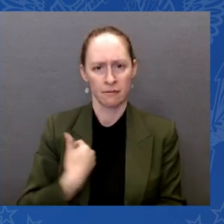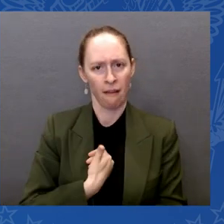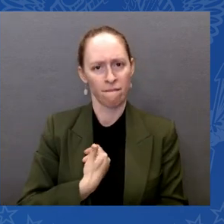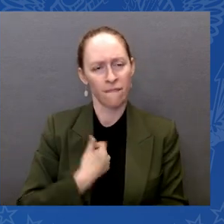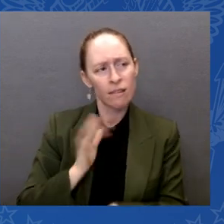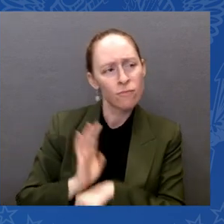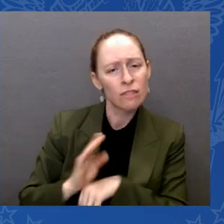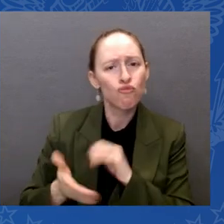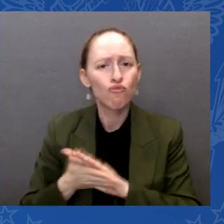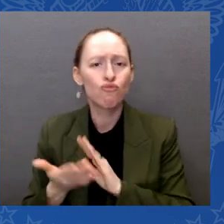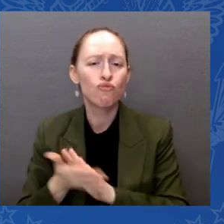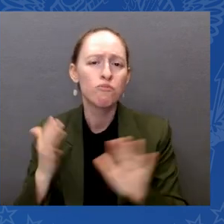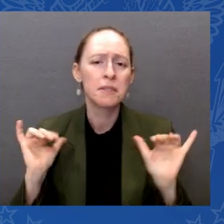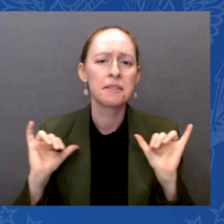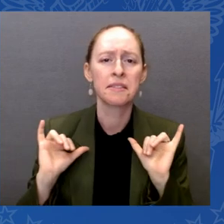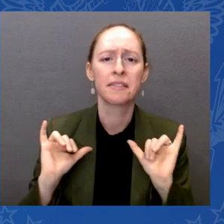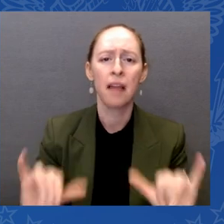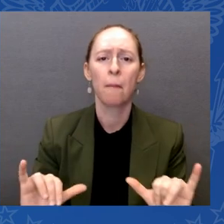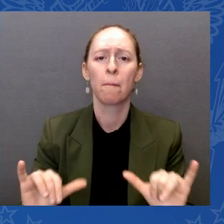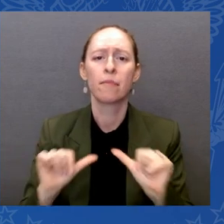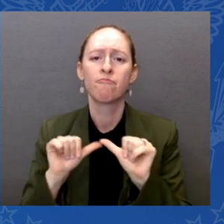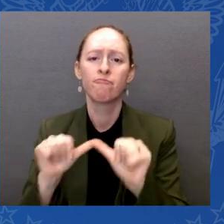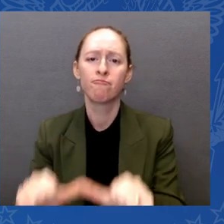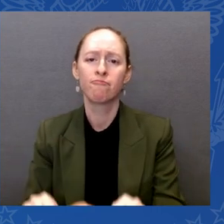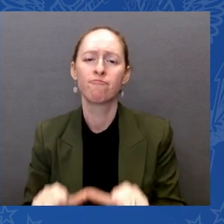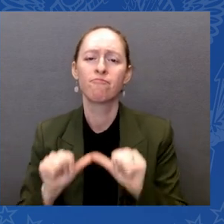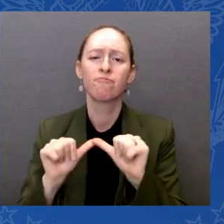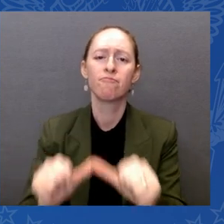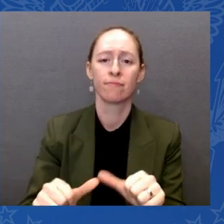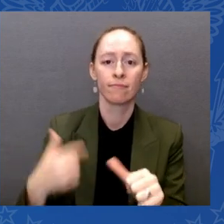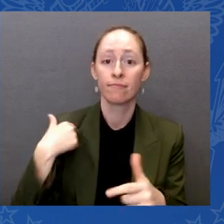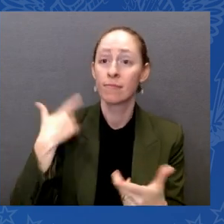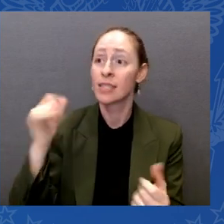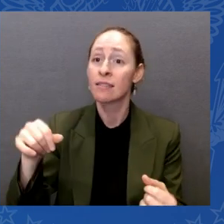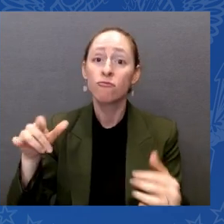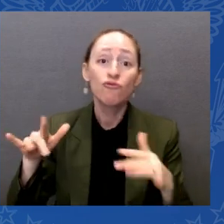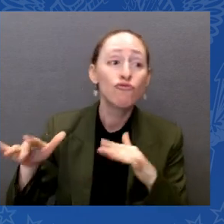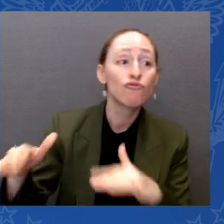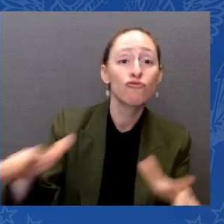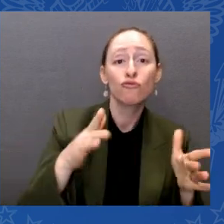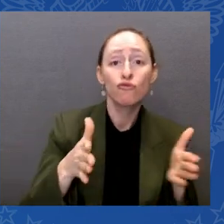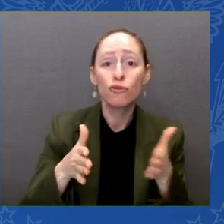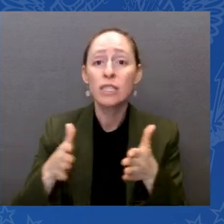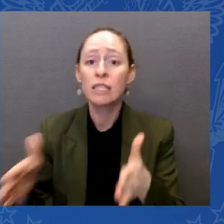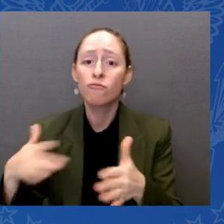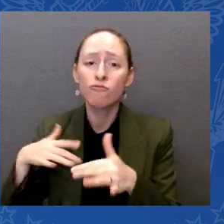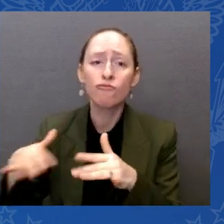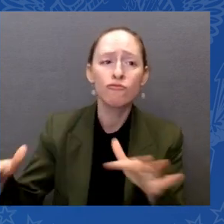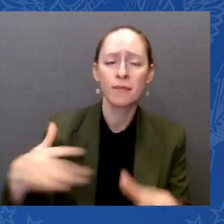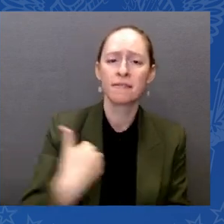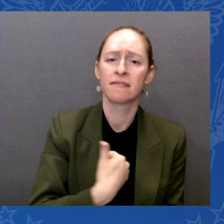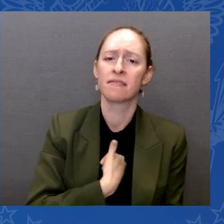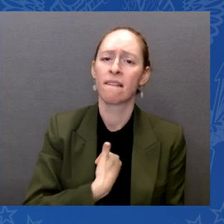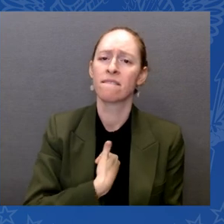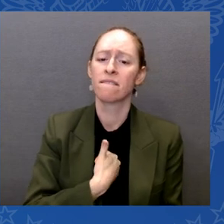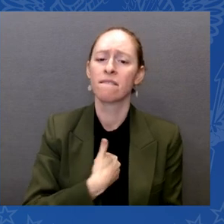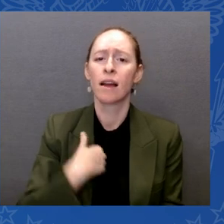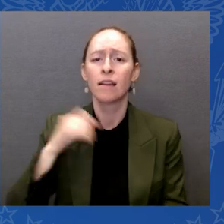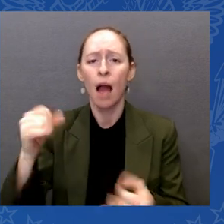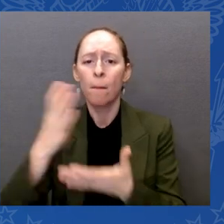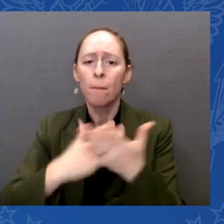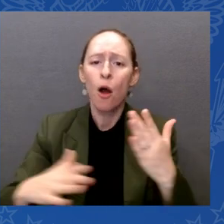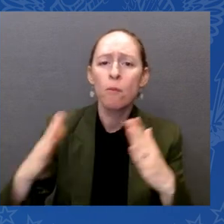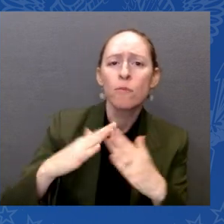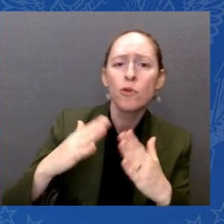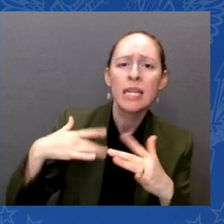sidewalk on my own and that I would continue to be in the room and be part of the discussions and the opportunities for